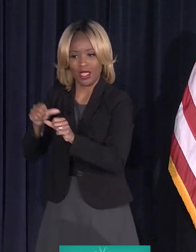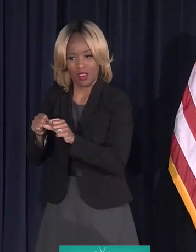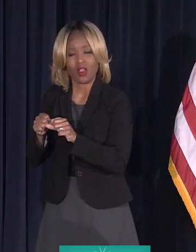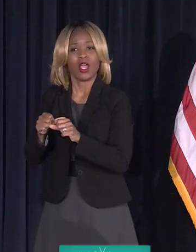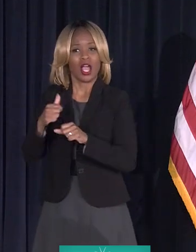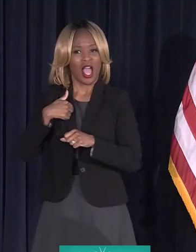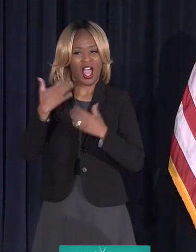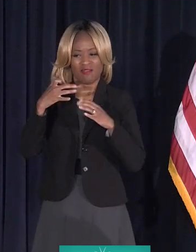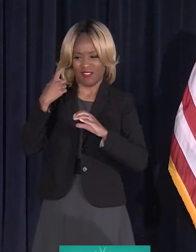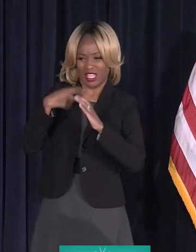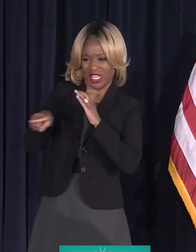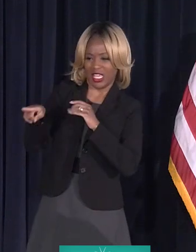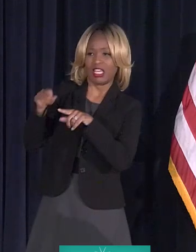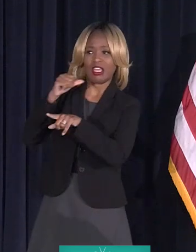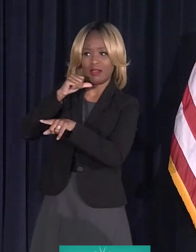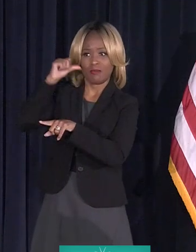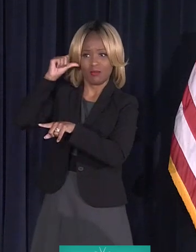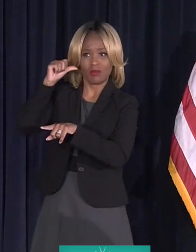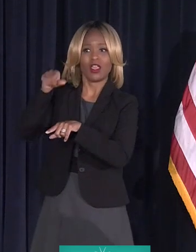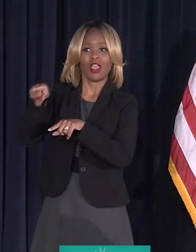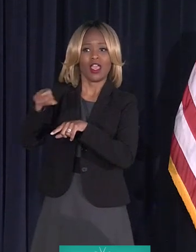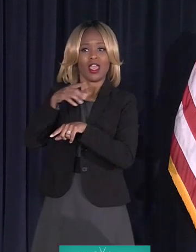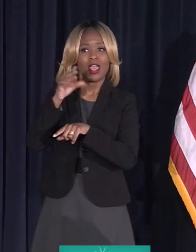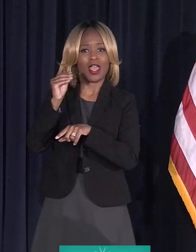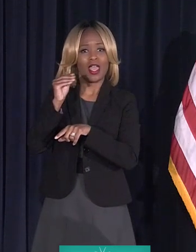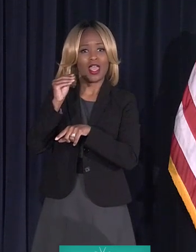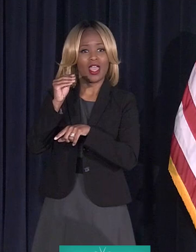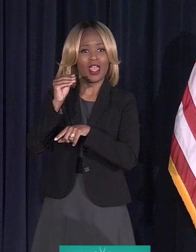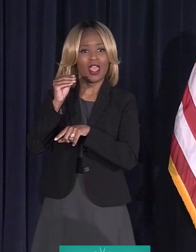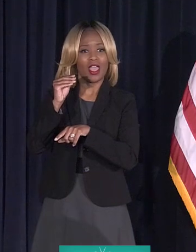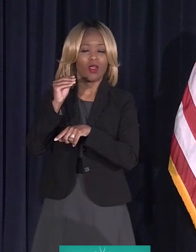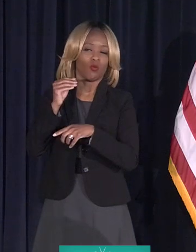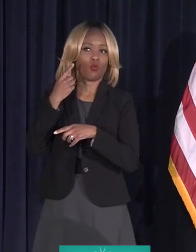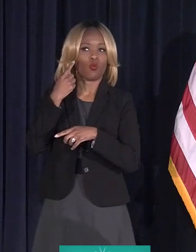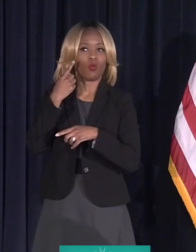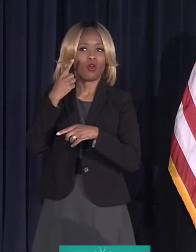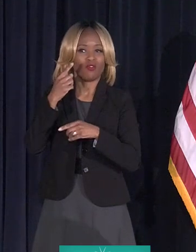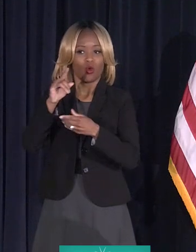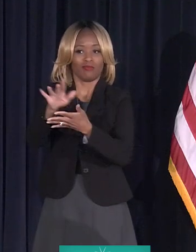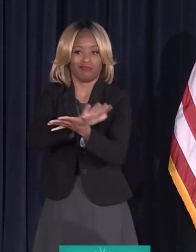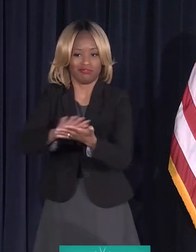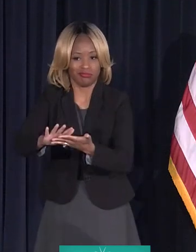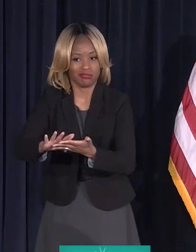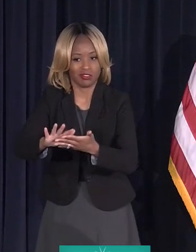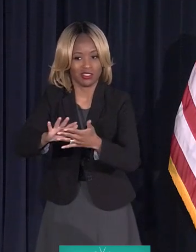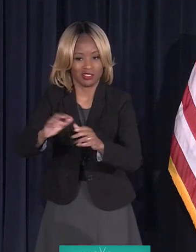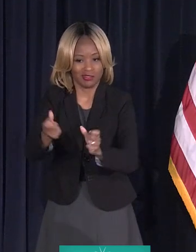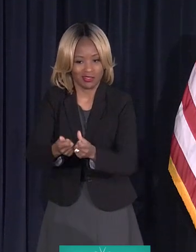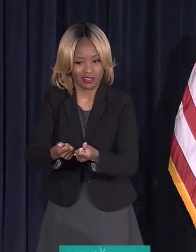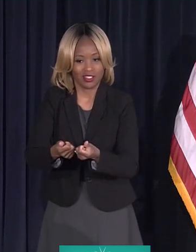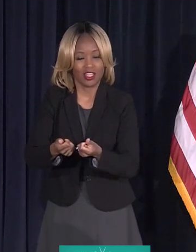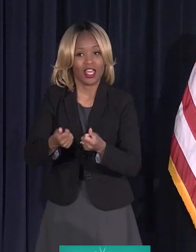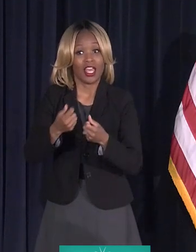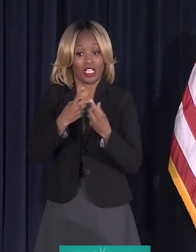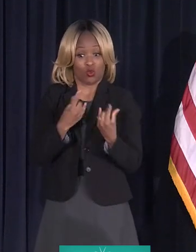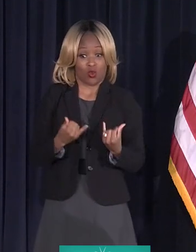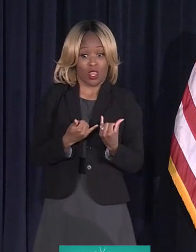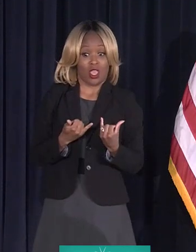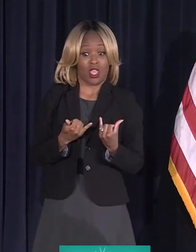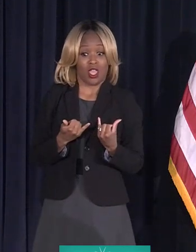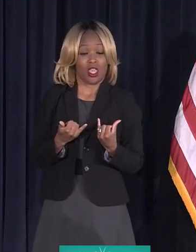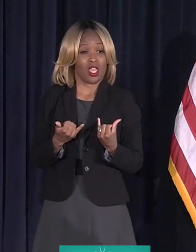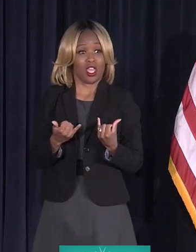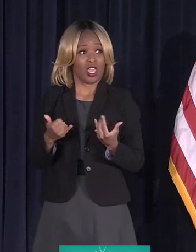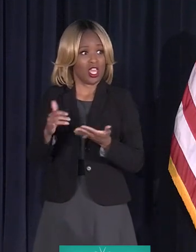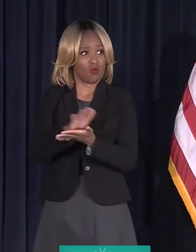I mean, I emailed him yesterday as far as getting it cleared. And today he got it cleared